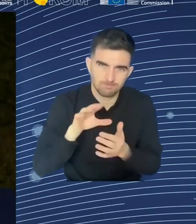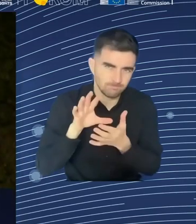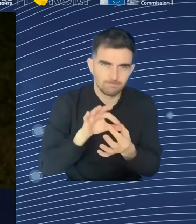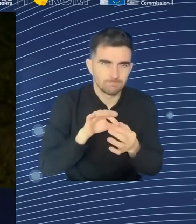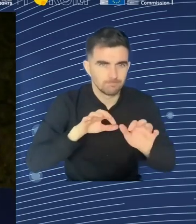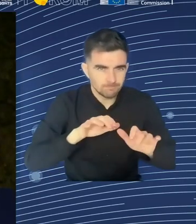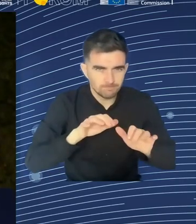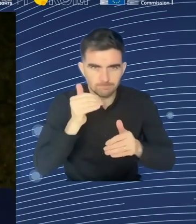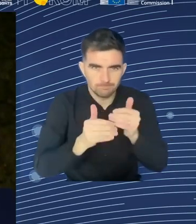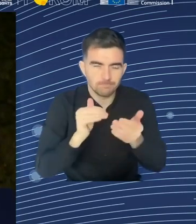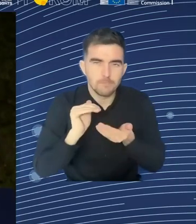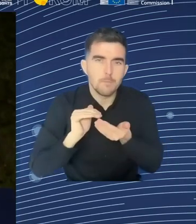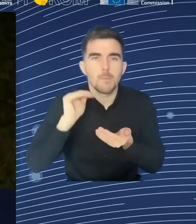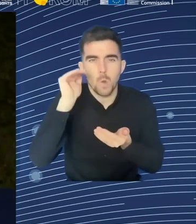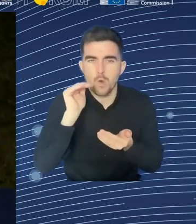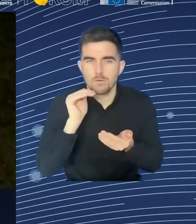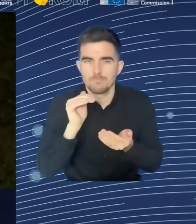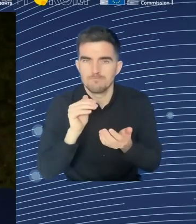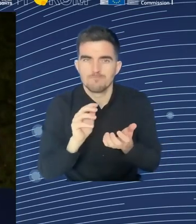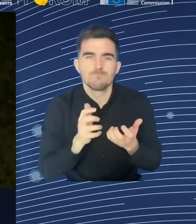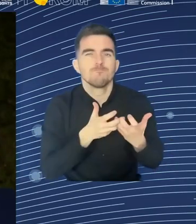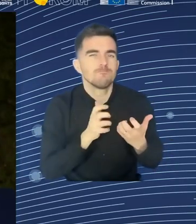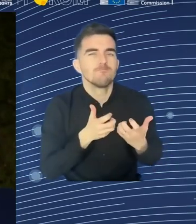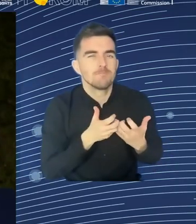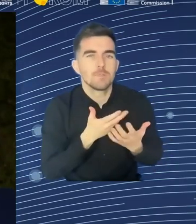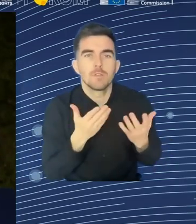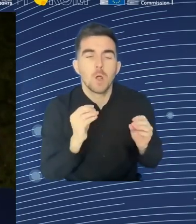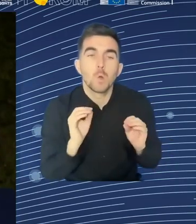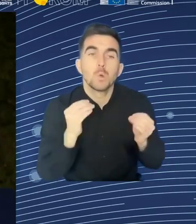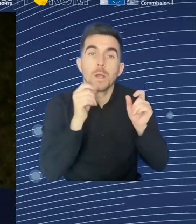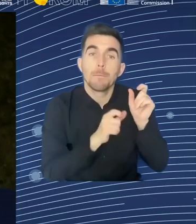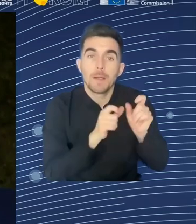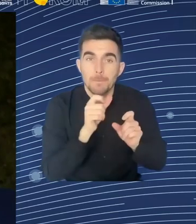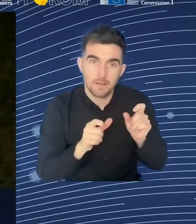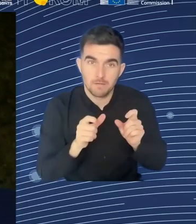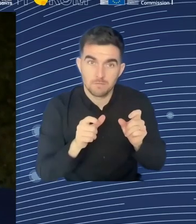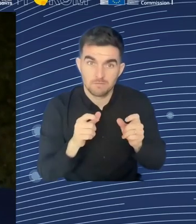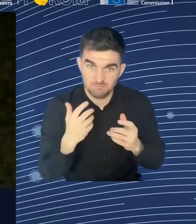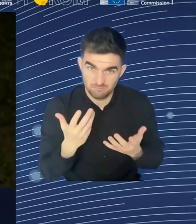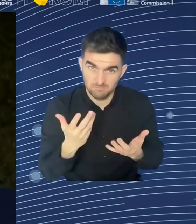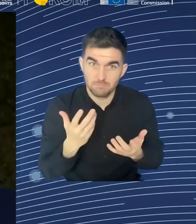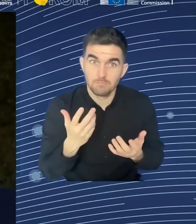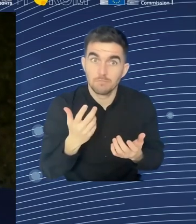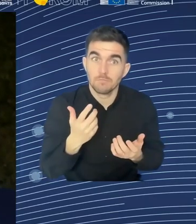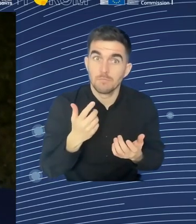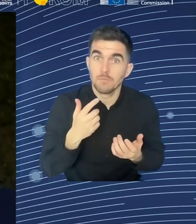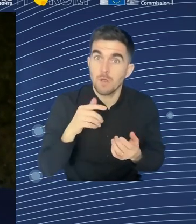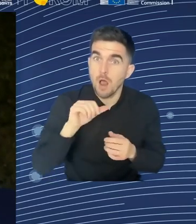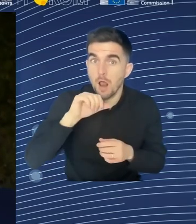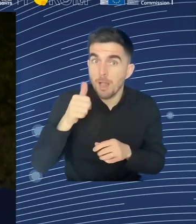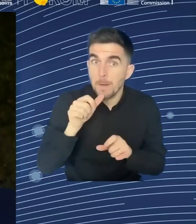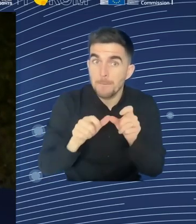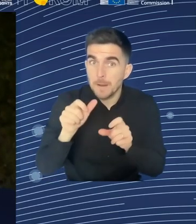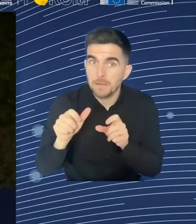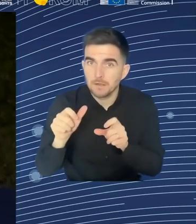it's more difficult to learn things that perhaps they are, you know, at a more distance. So in that sense, this